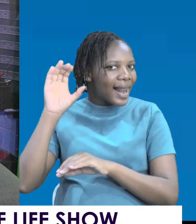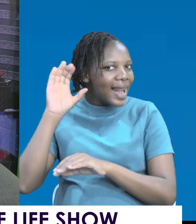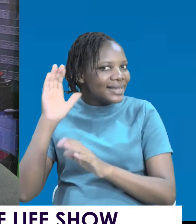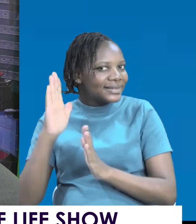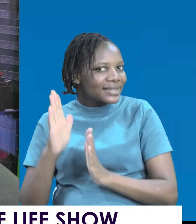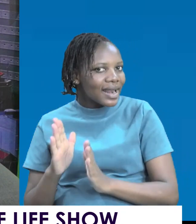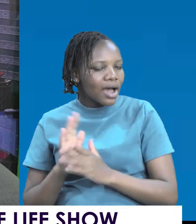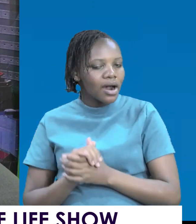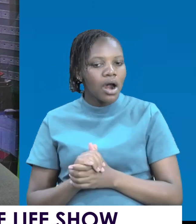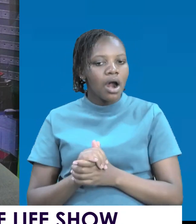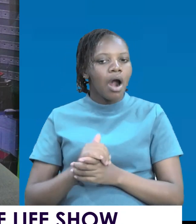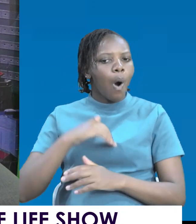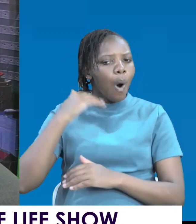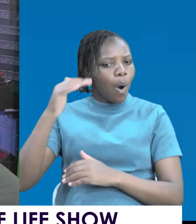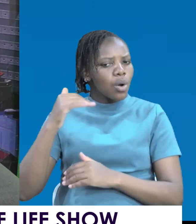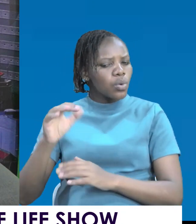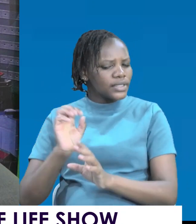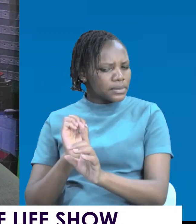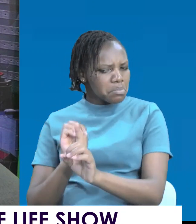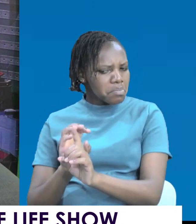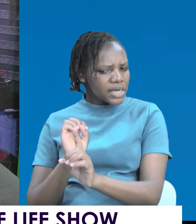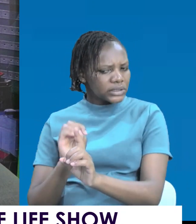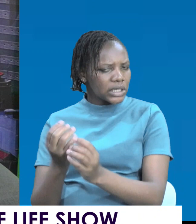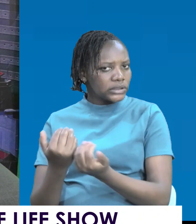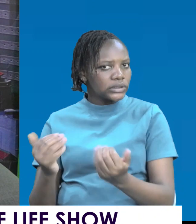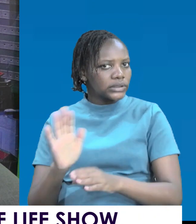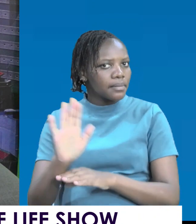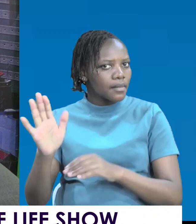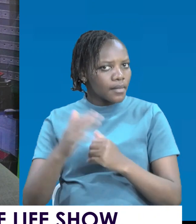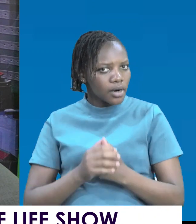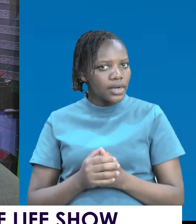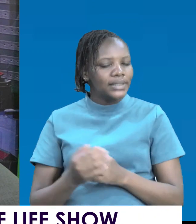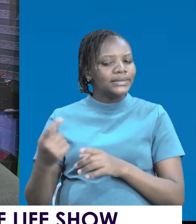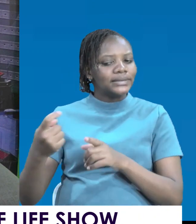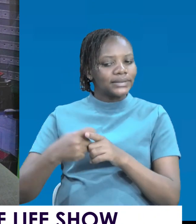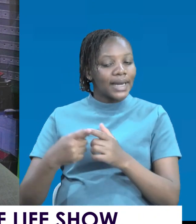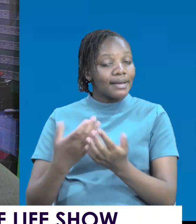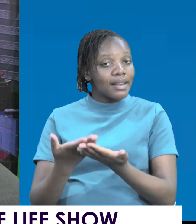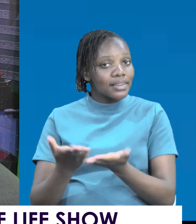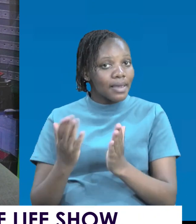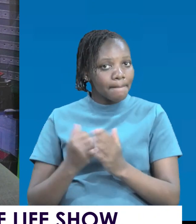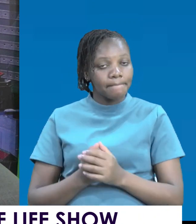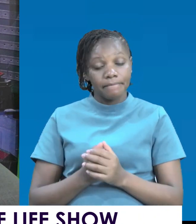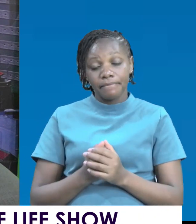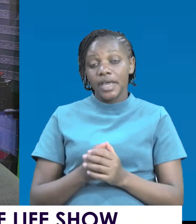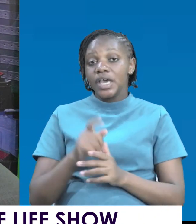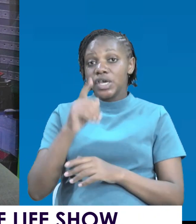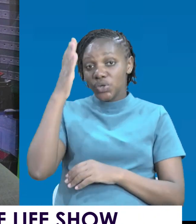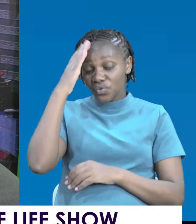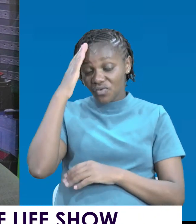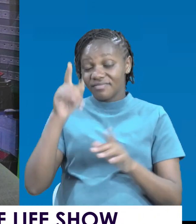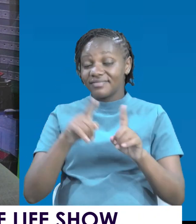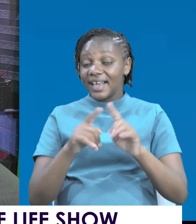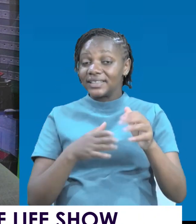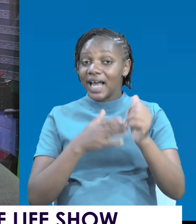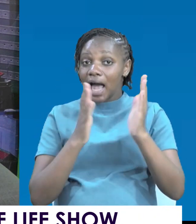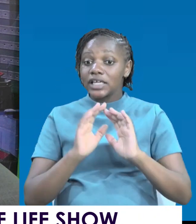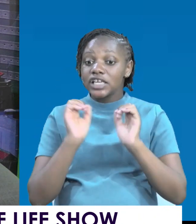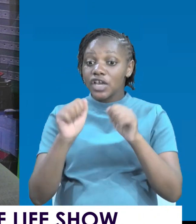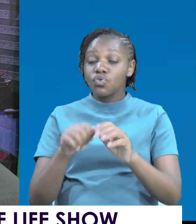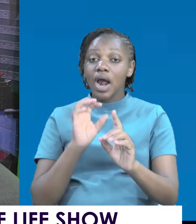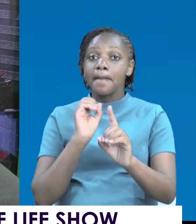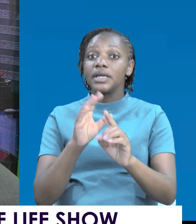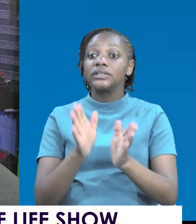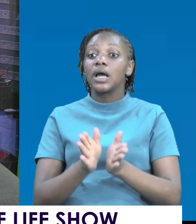Be a mentor to your children. Train them at their age. By the way, as a leader, you can mentor the